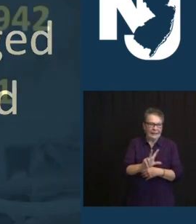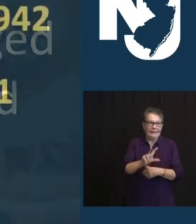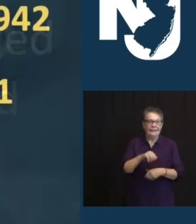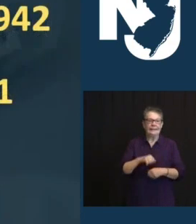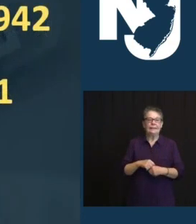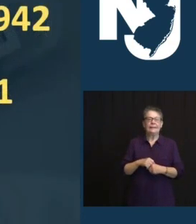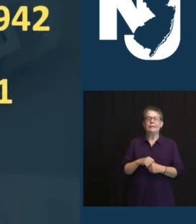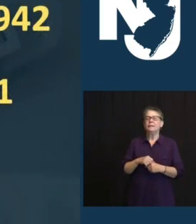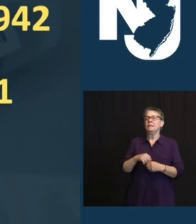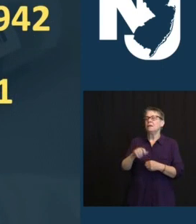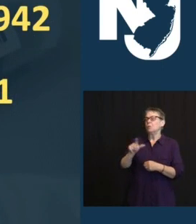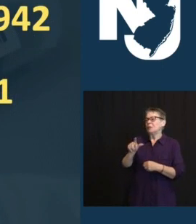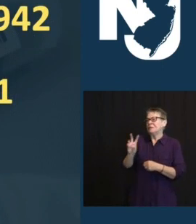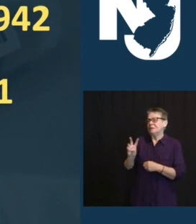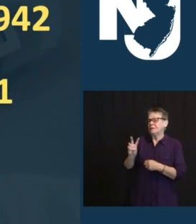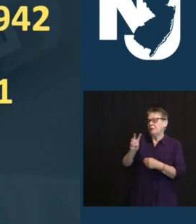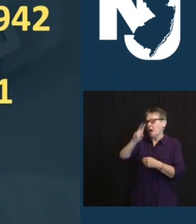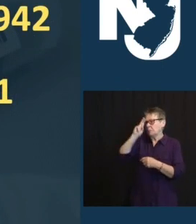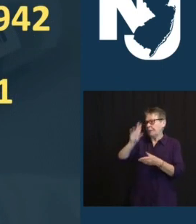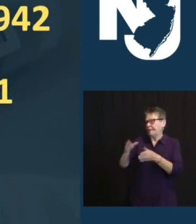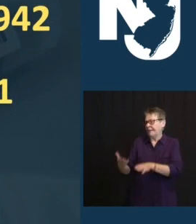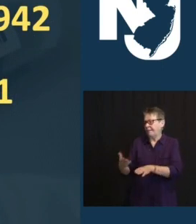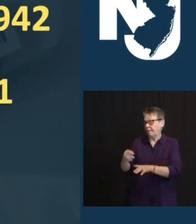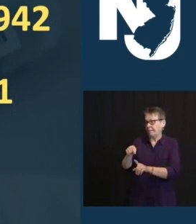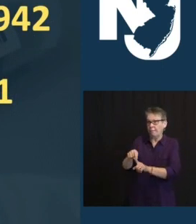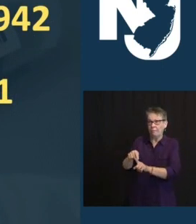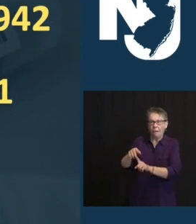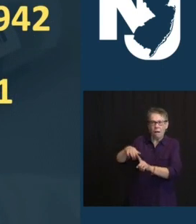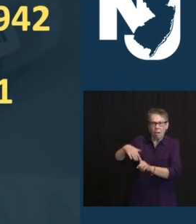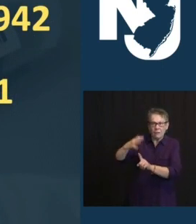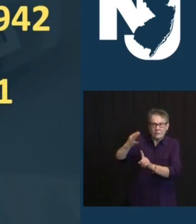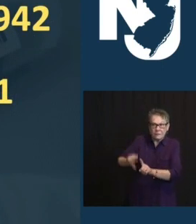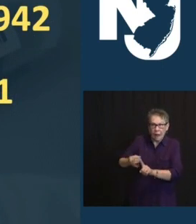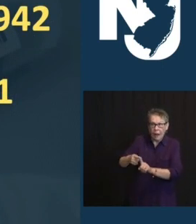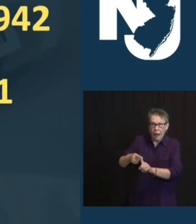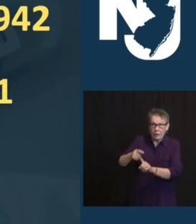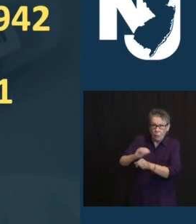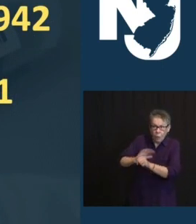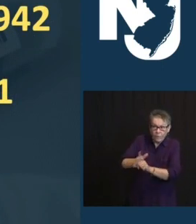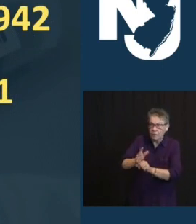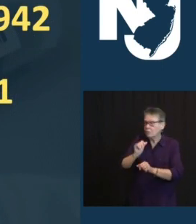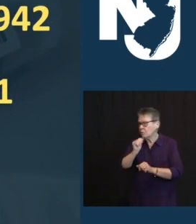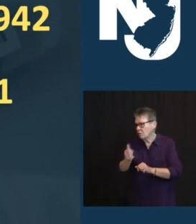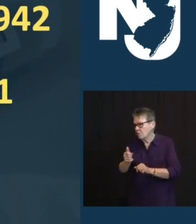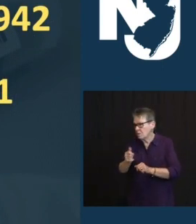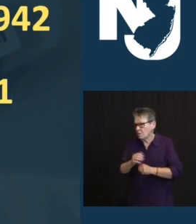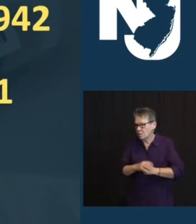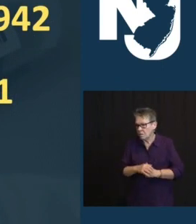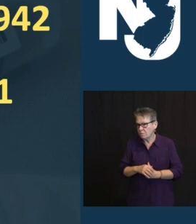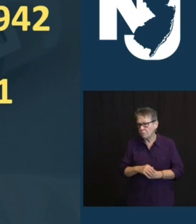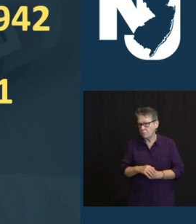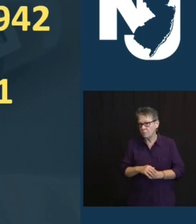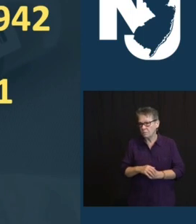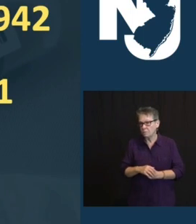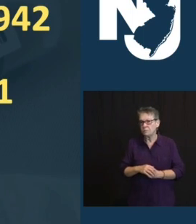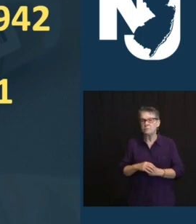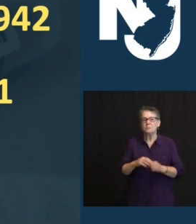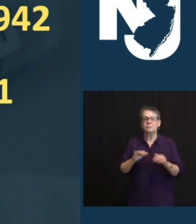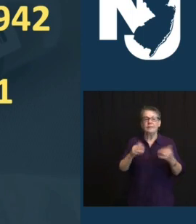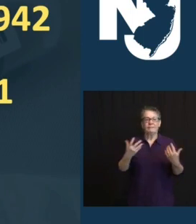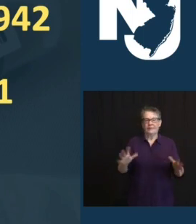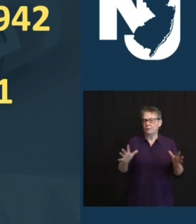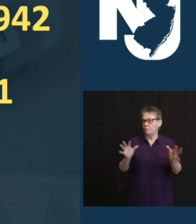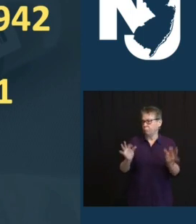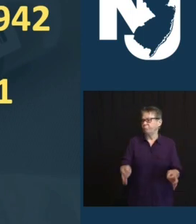REPORT WITH THE HEAVIEST OF HEARTS ANOTHER CONFIRMED 21 LOSSES OF LIFE FROM OUR EXTRAORDINARY NEW JERSEY FAMILY. THAT BRINGS THE TOTAL